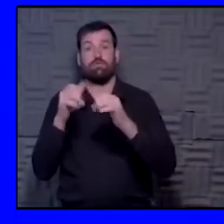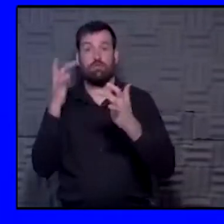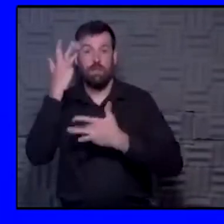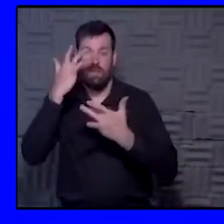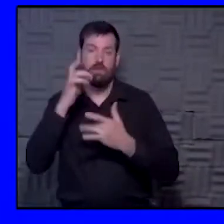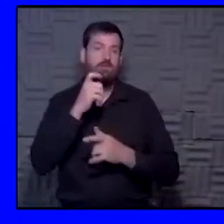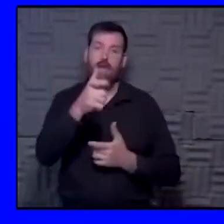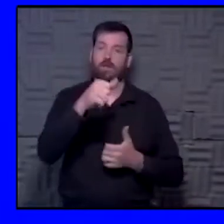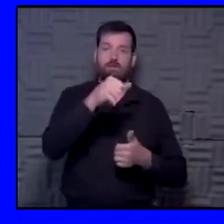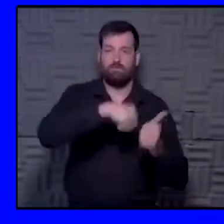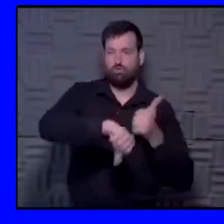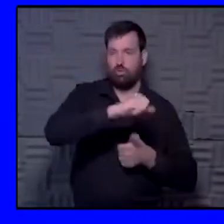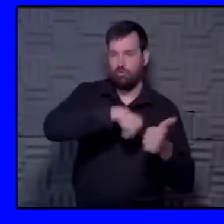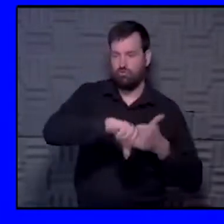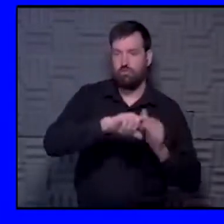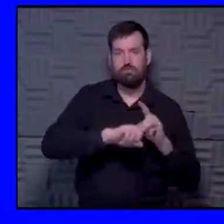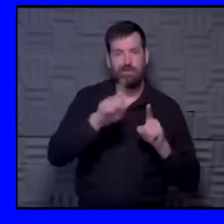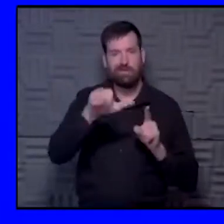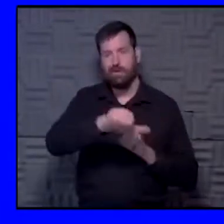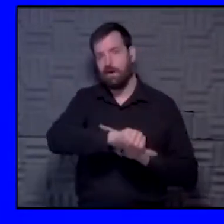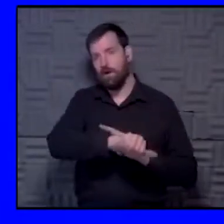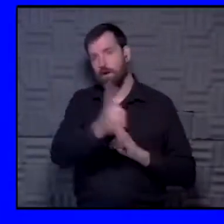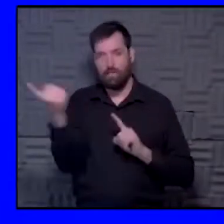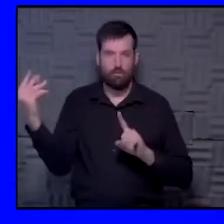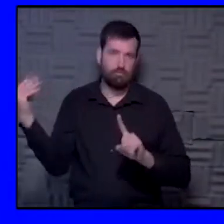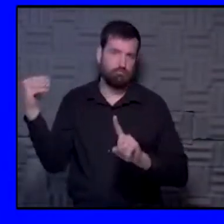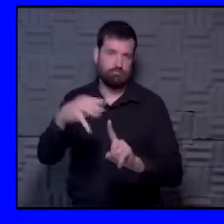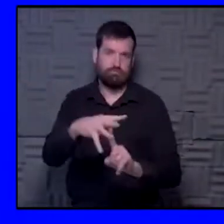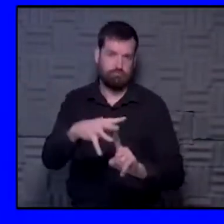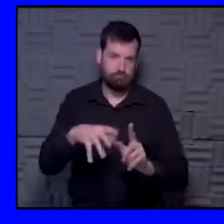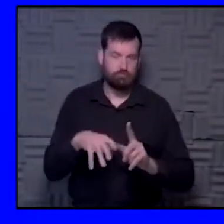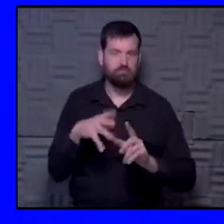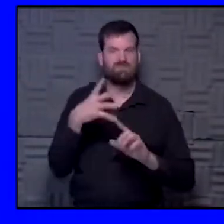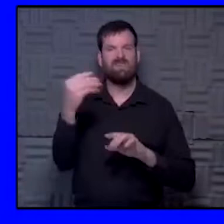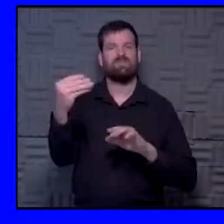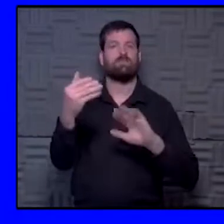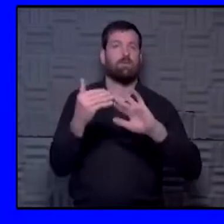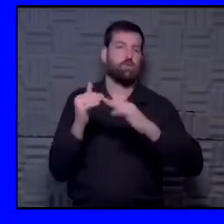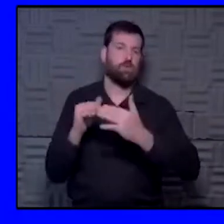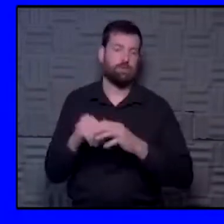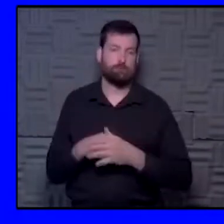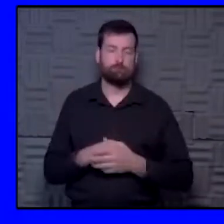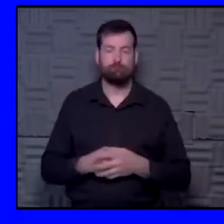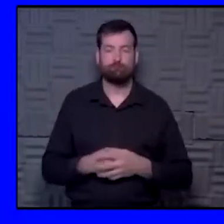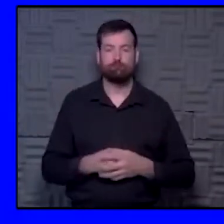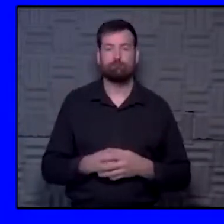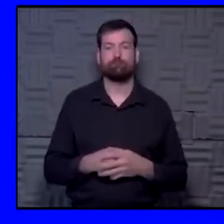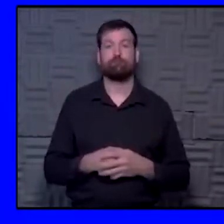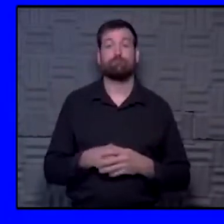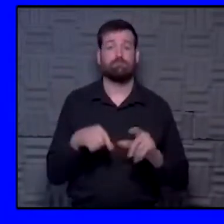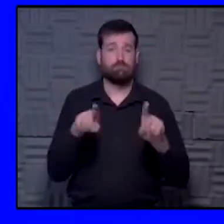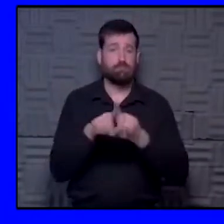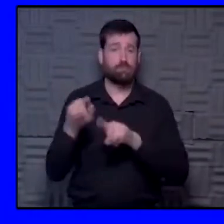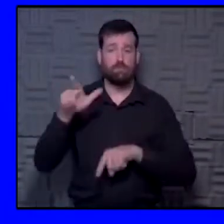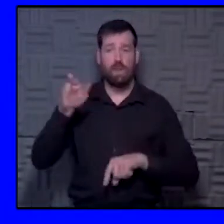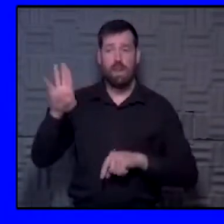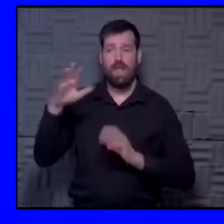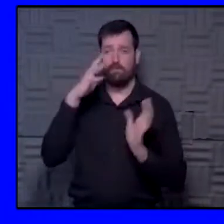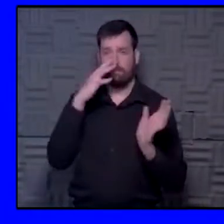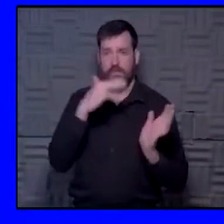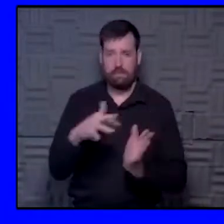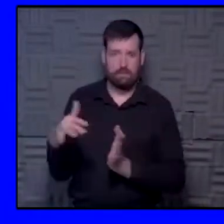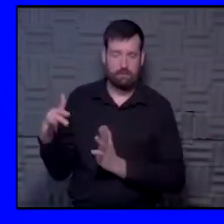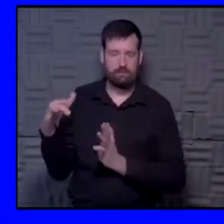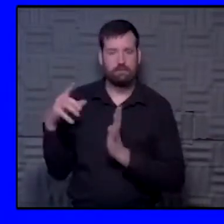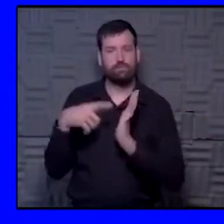workers themselves, but because of other instances out in the community. There's also laboratory data looking and